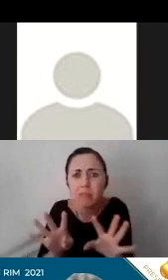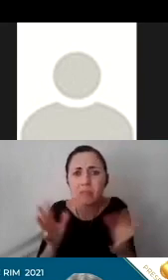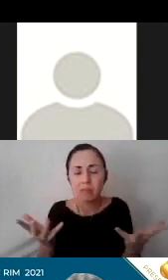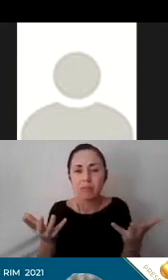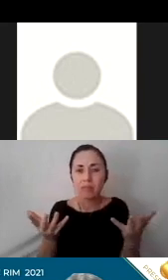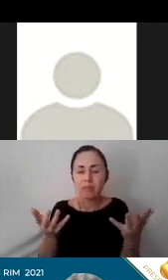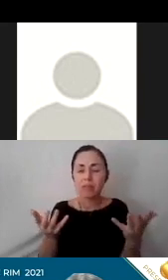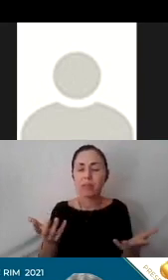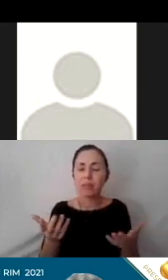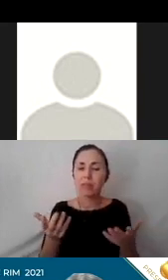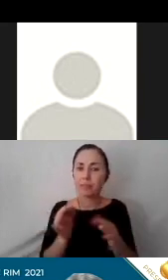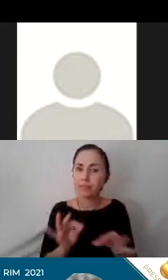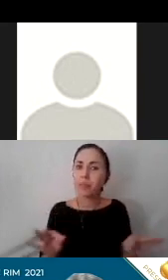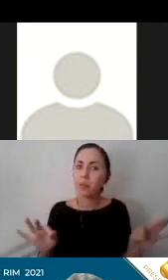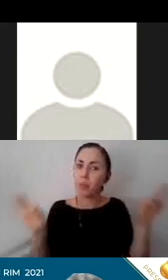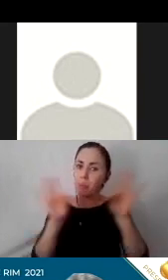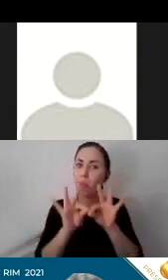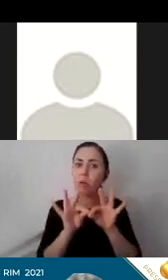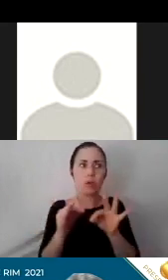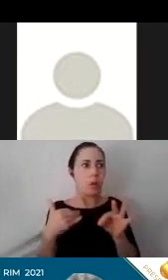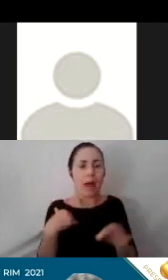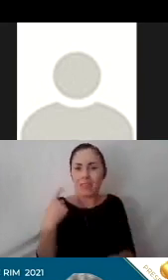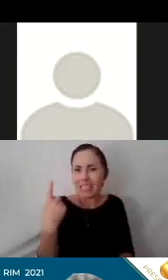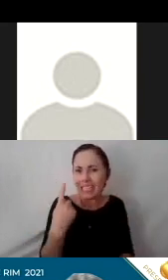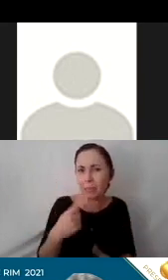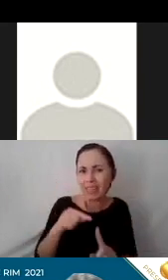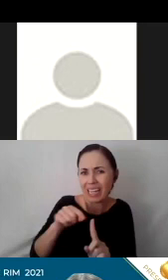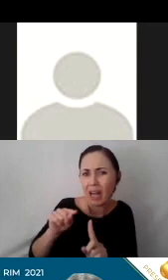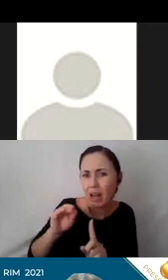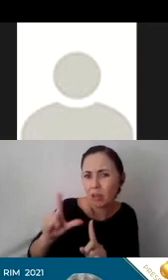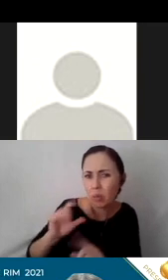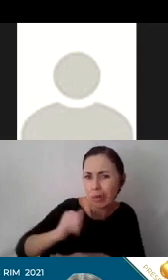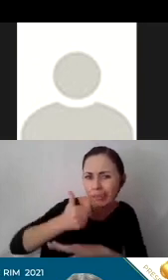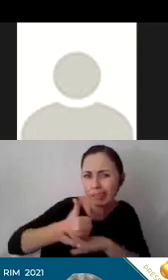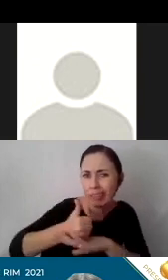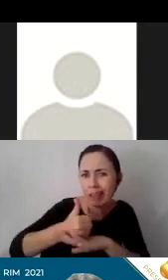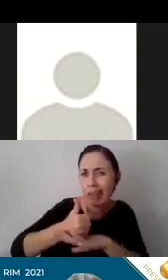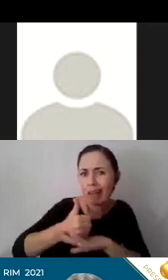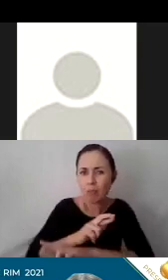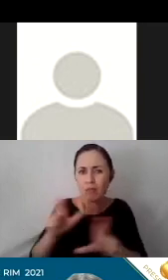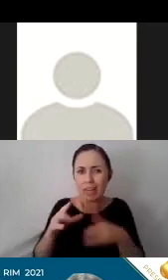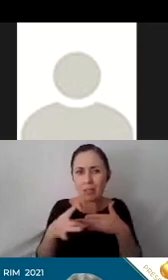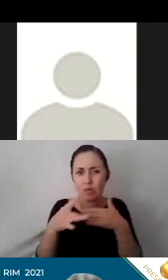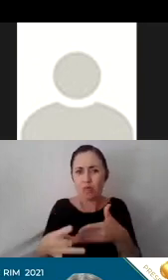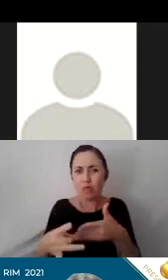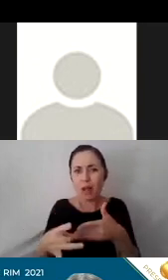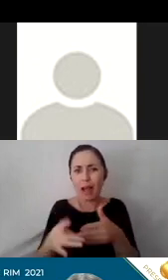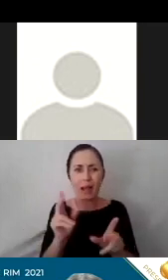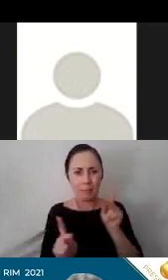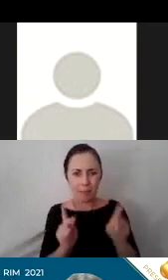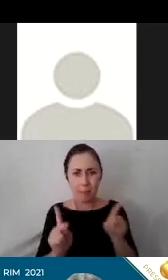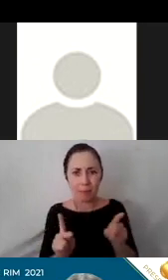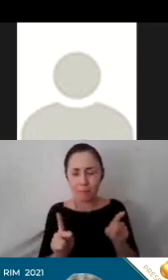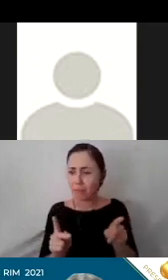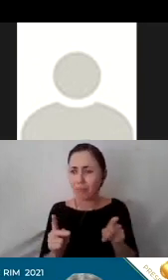And we wanted to be able to have some type of tool in place that could be used as a guide, because even within